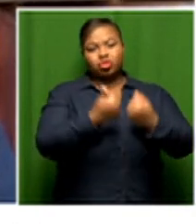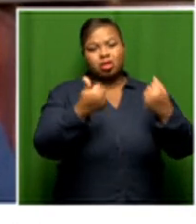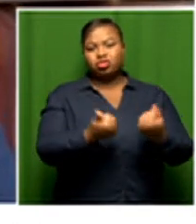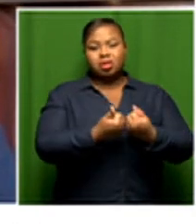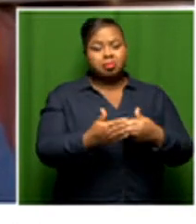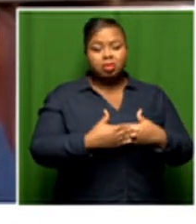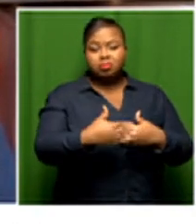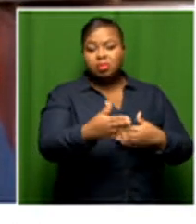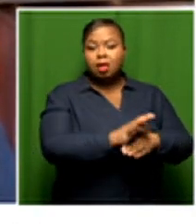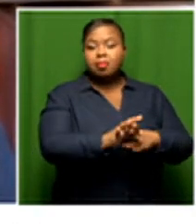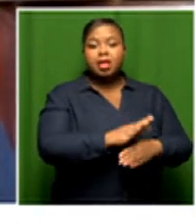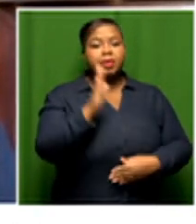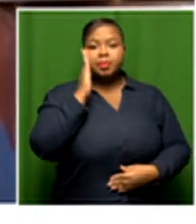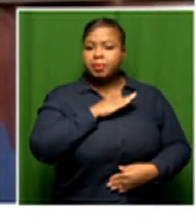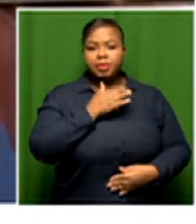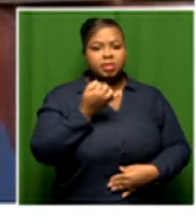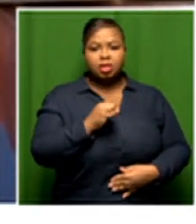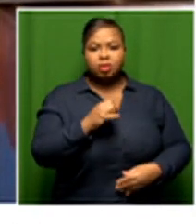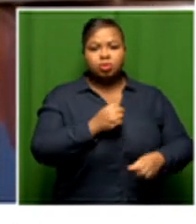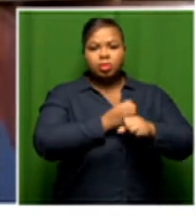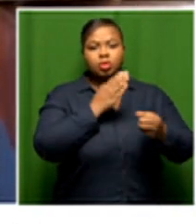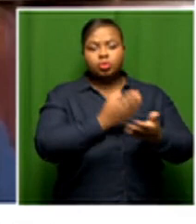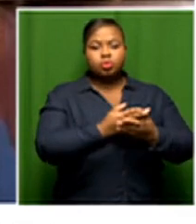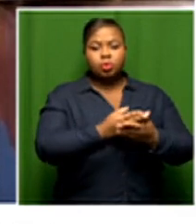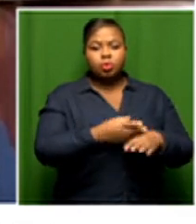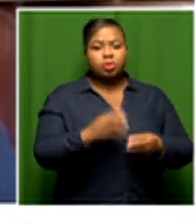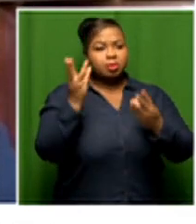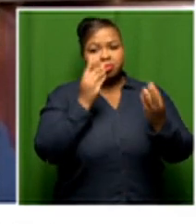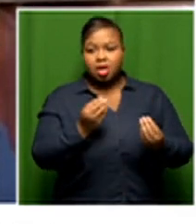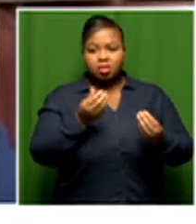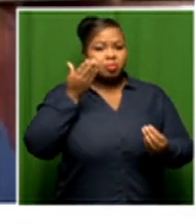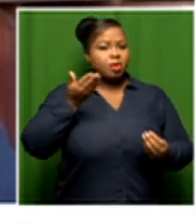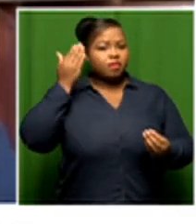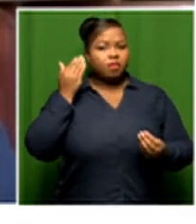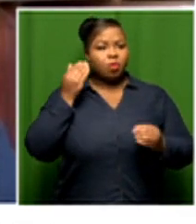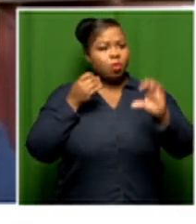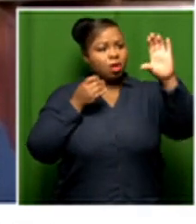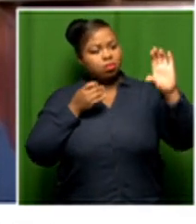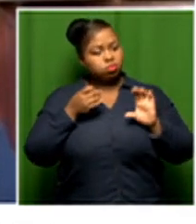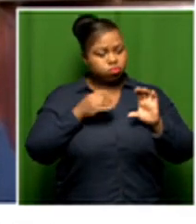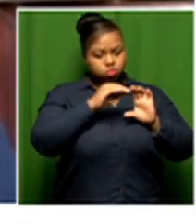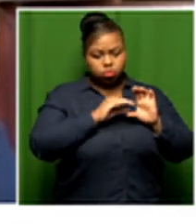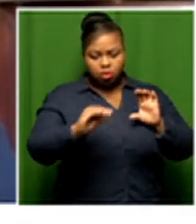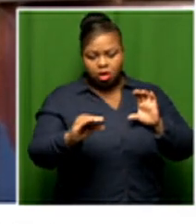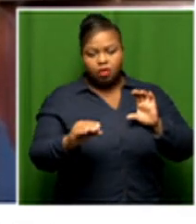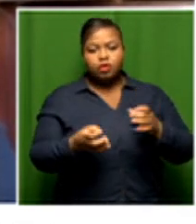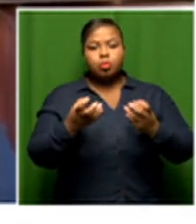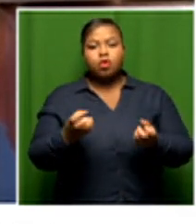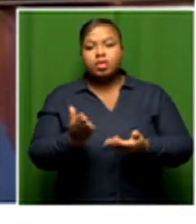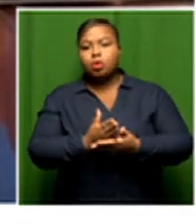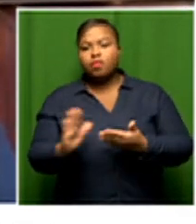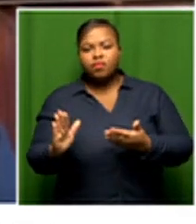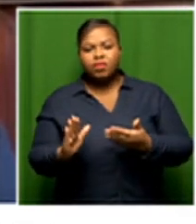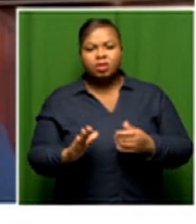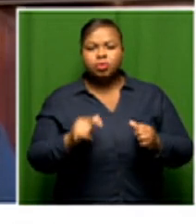still no plan to ensure that whatever has been has been budgeted for you know is channeled towards poverty eradication so